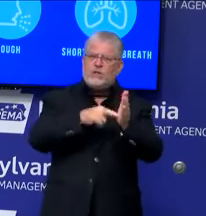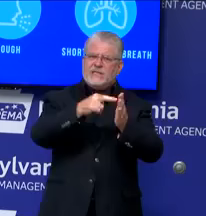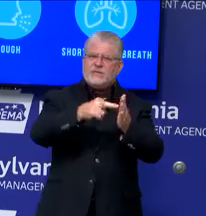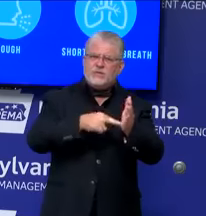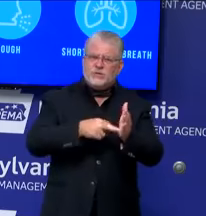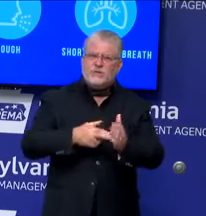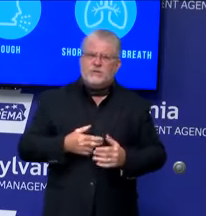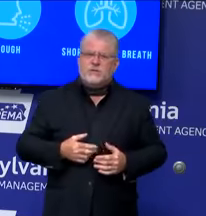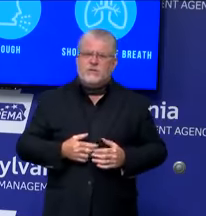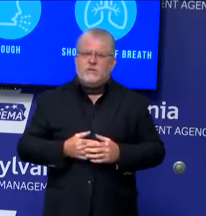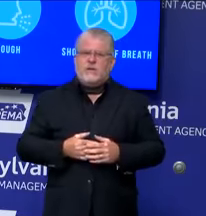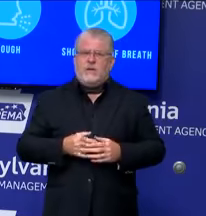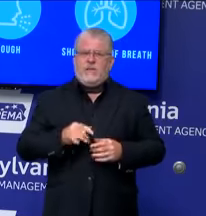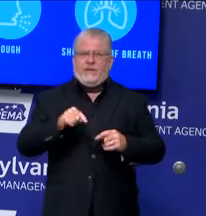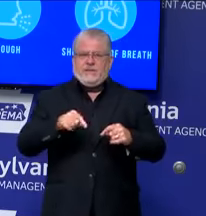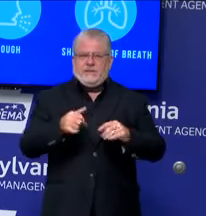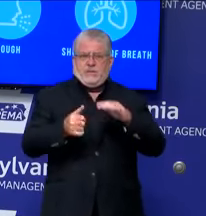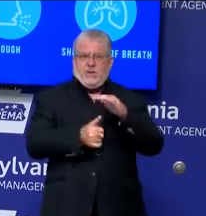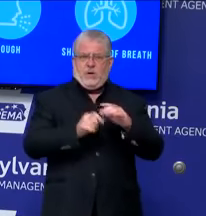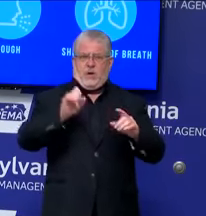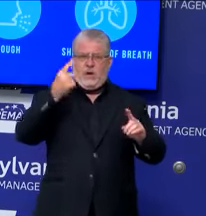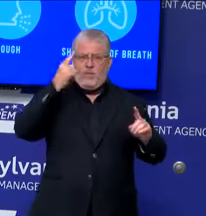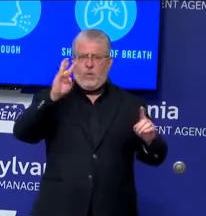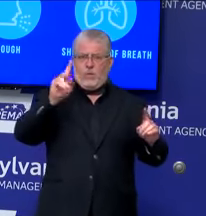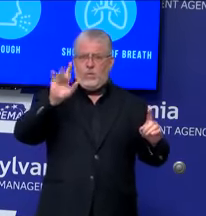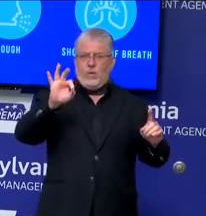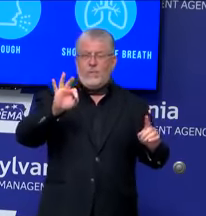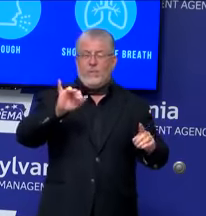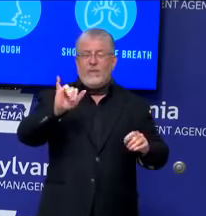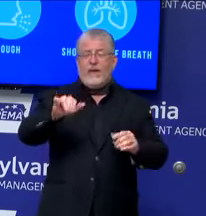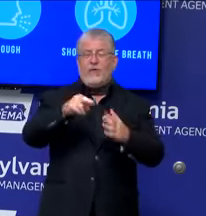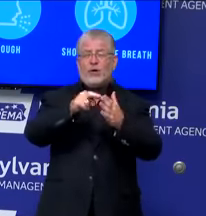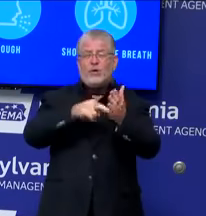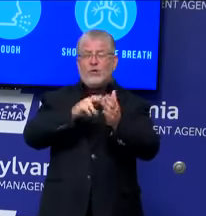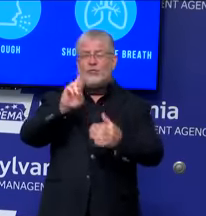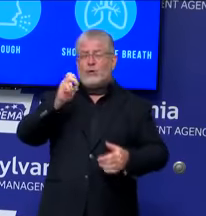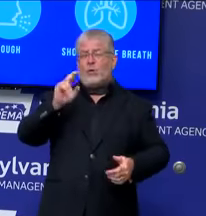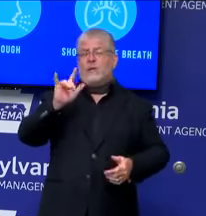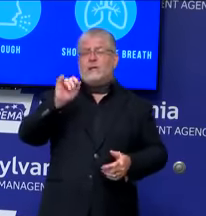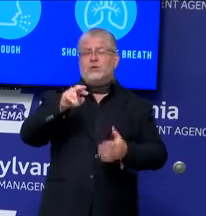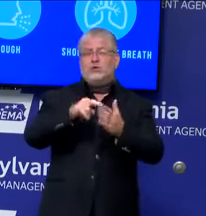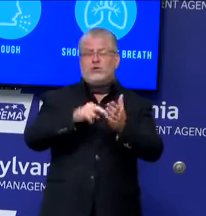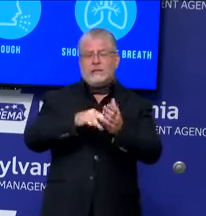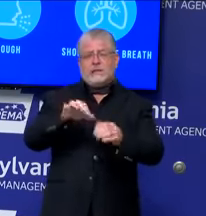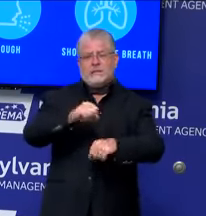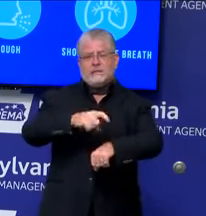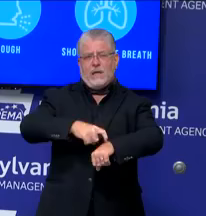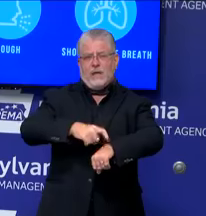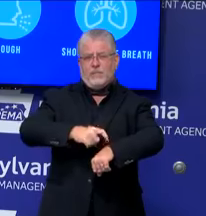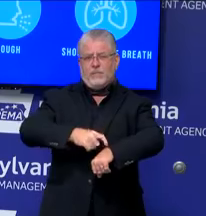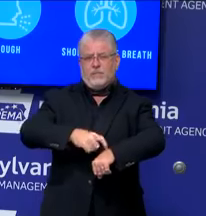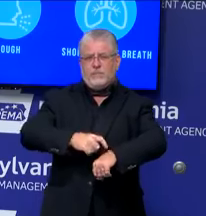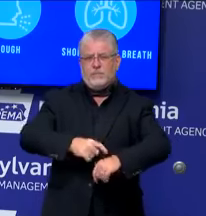Regulation change takes a long time. But that's nothing new. It's always been that period of time. Yes.